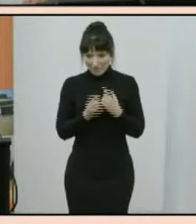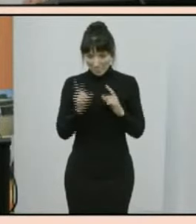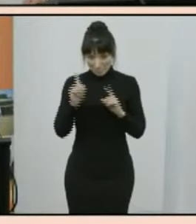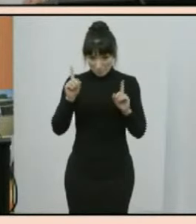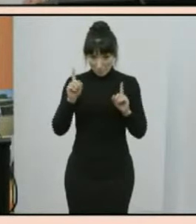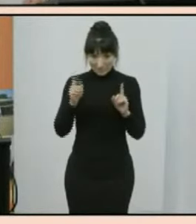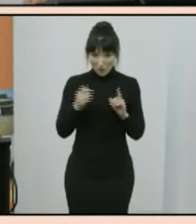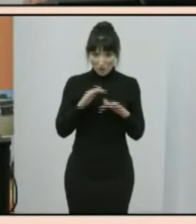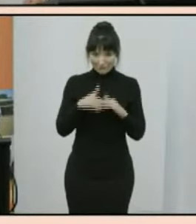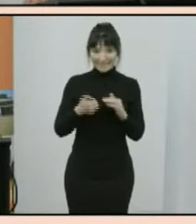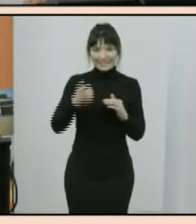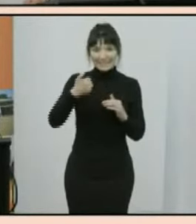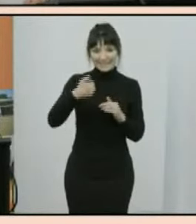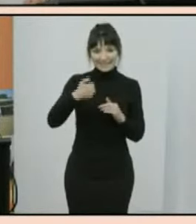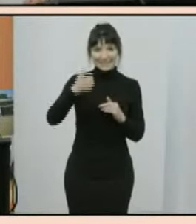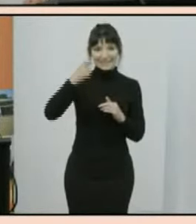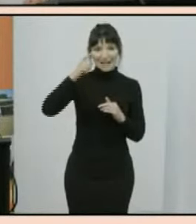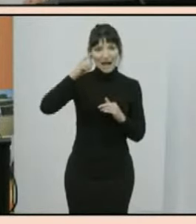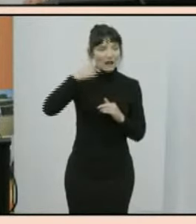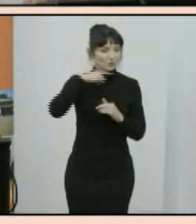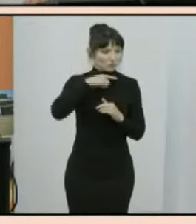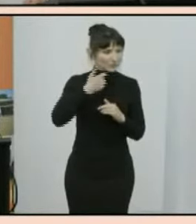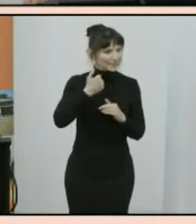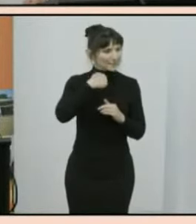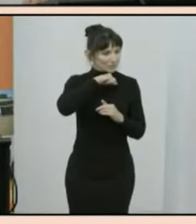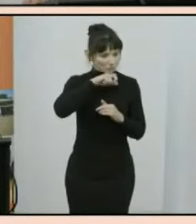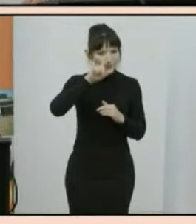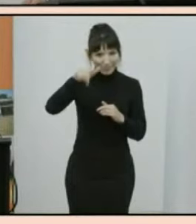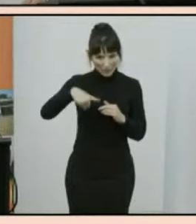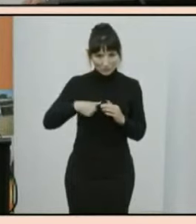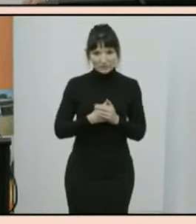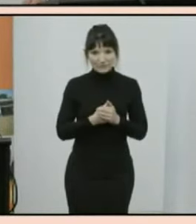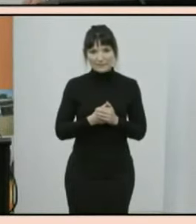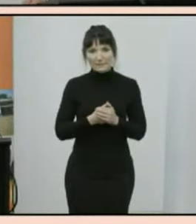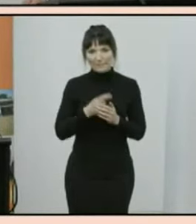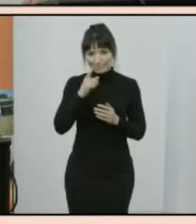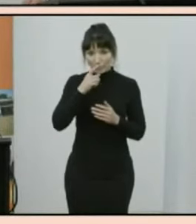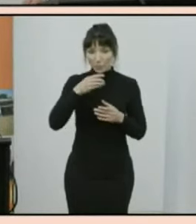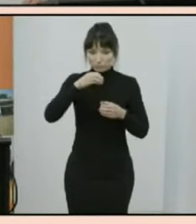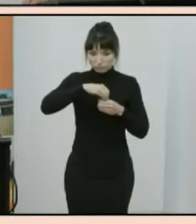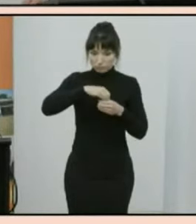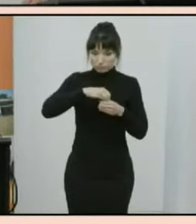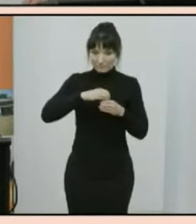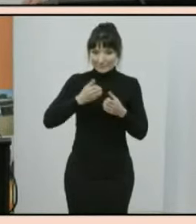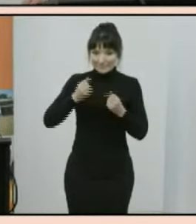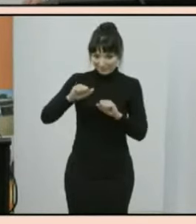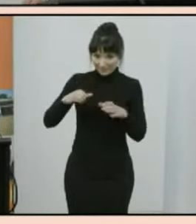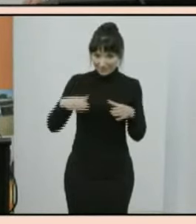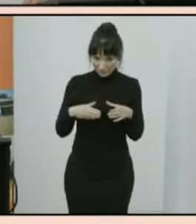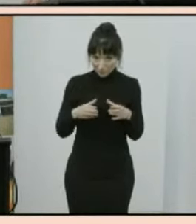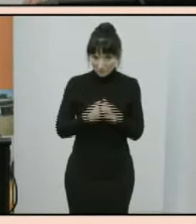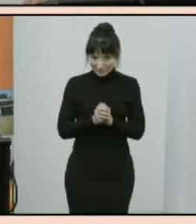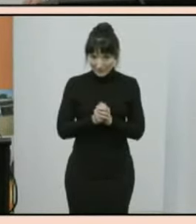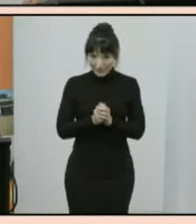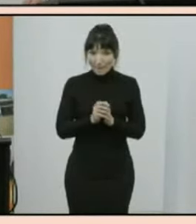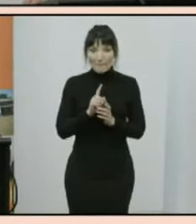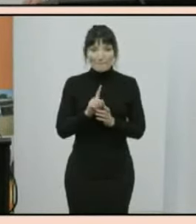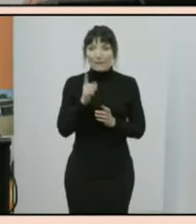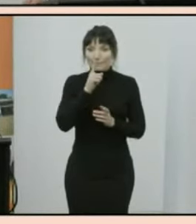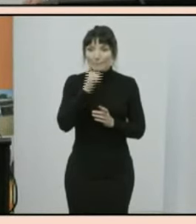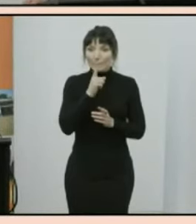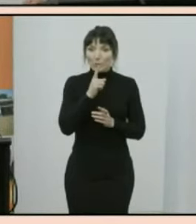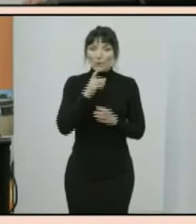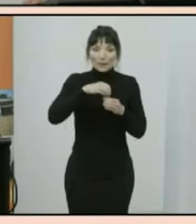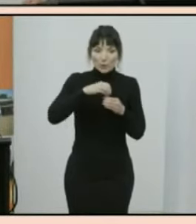members this census has given us a snapshot of the population who have previously served which is half a million australians